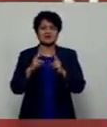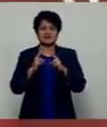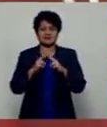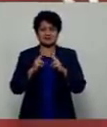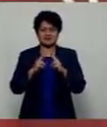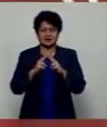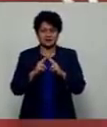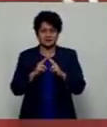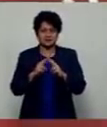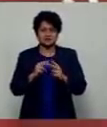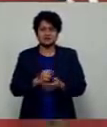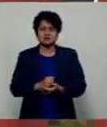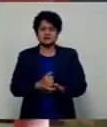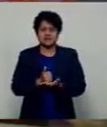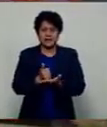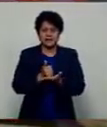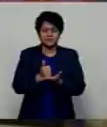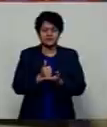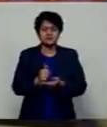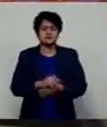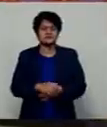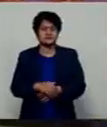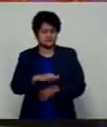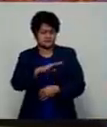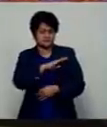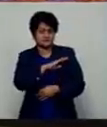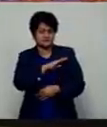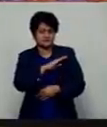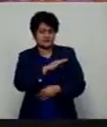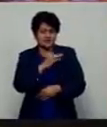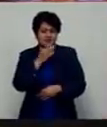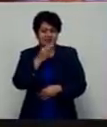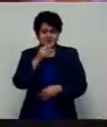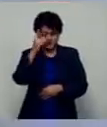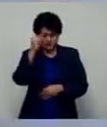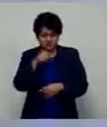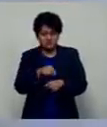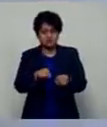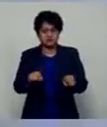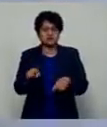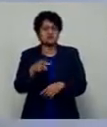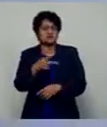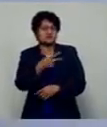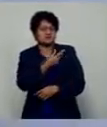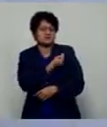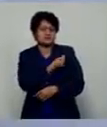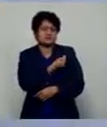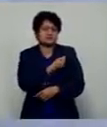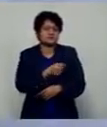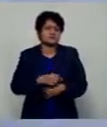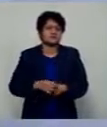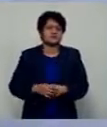WHO threshold. And Prime Minister urges Fijians to get vaccinated.